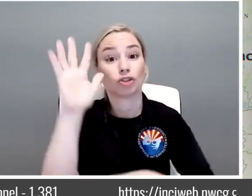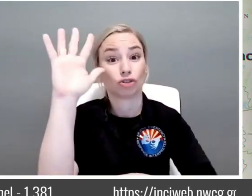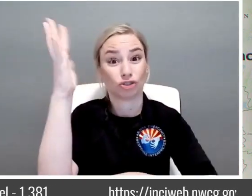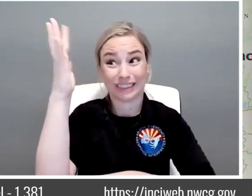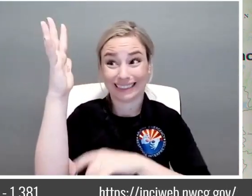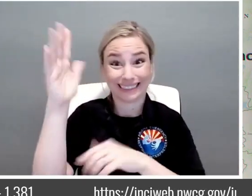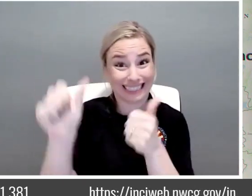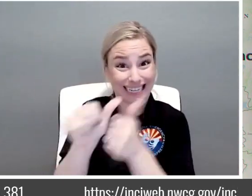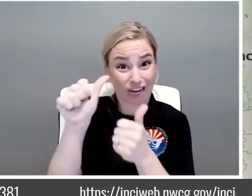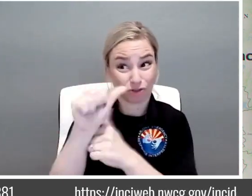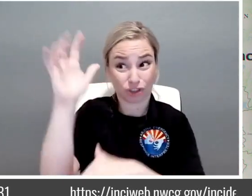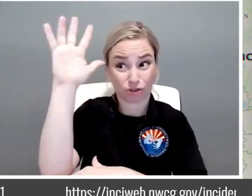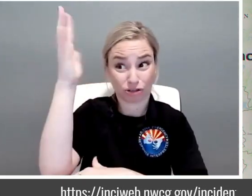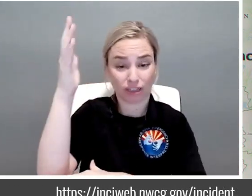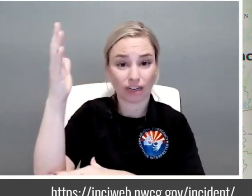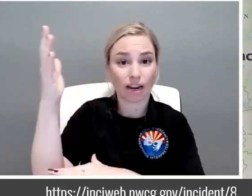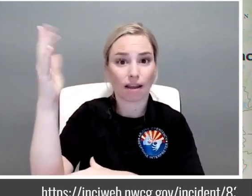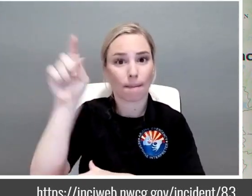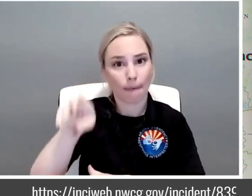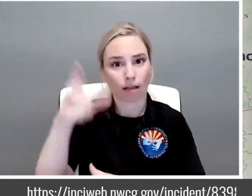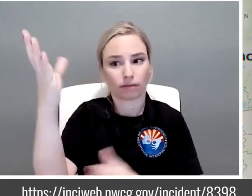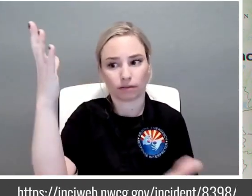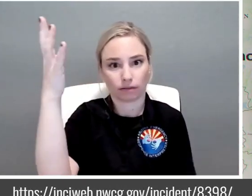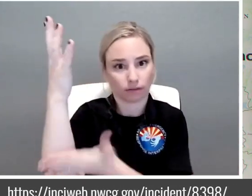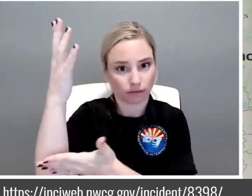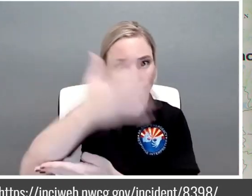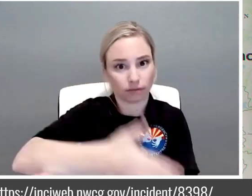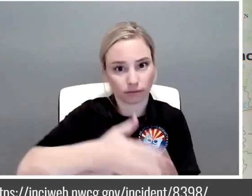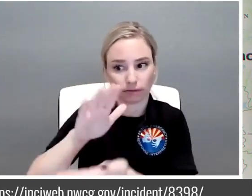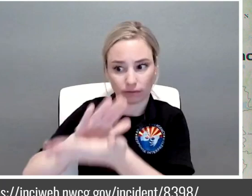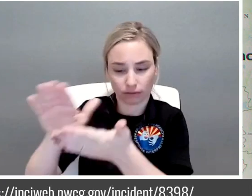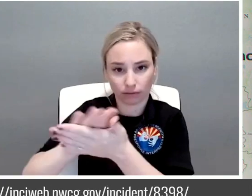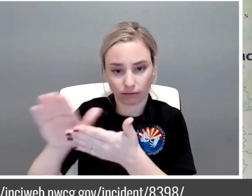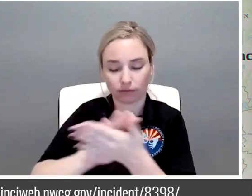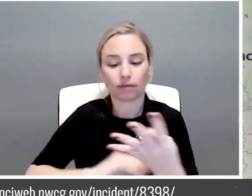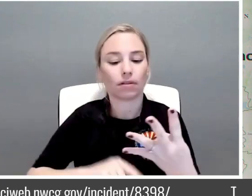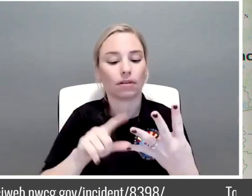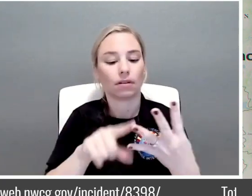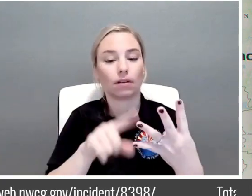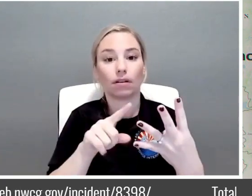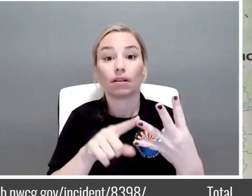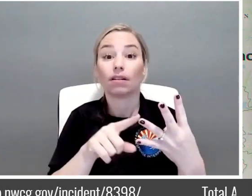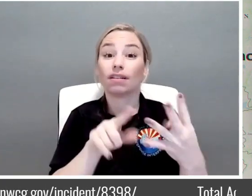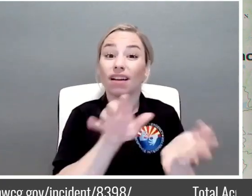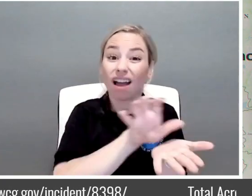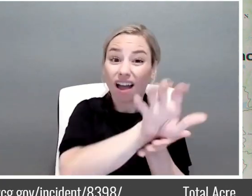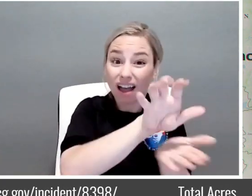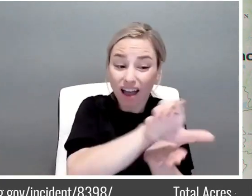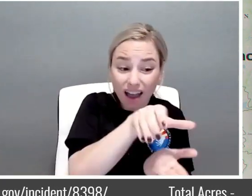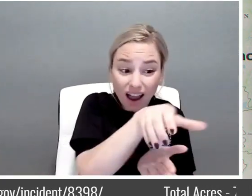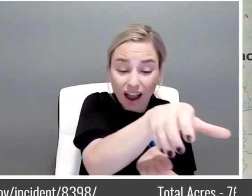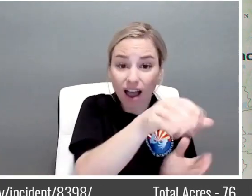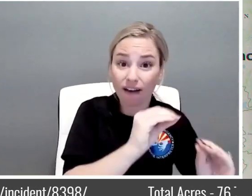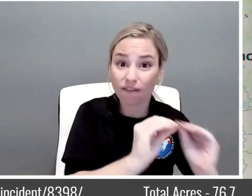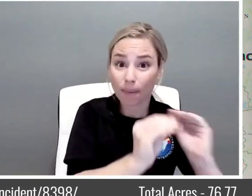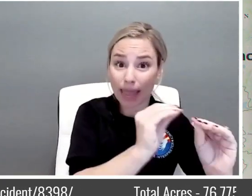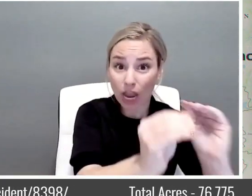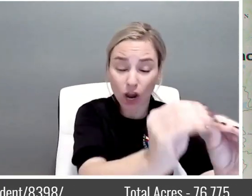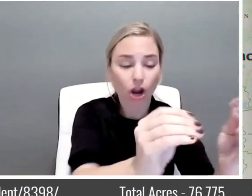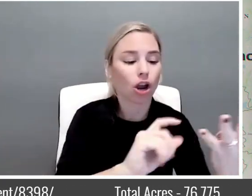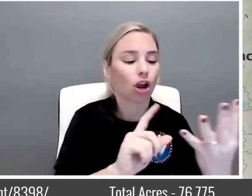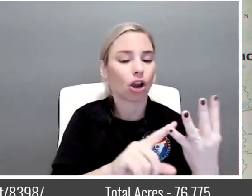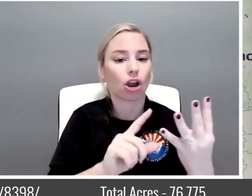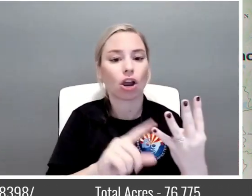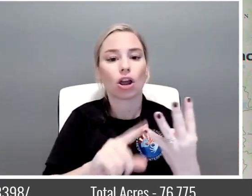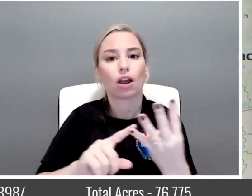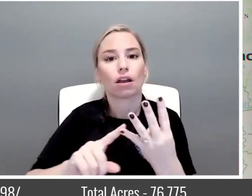operation going on. We have the suppression repair and we're taking care of and cleaning up some contingency line out there.